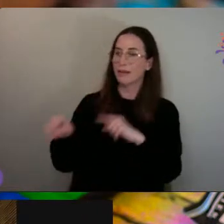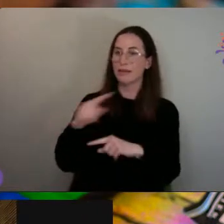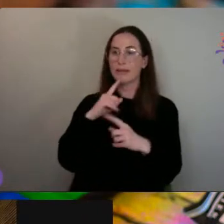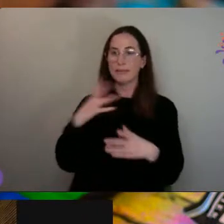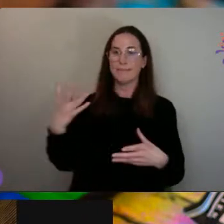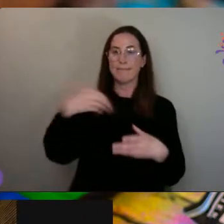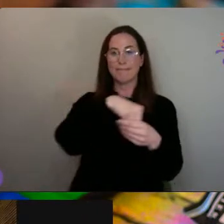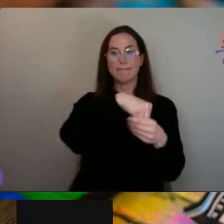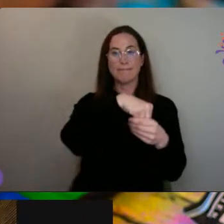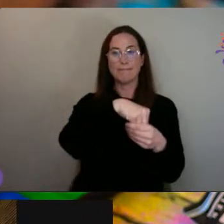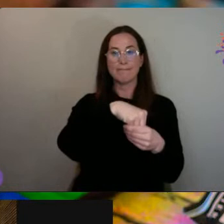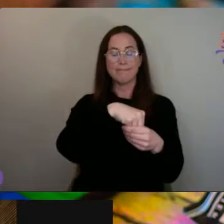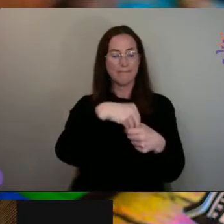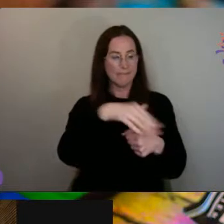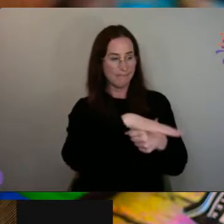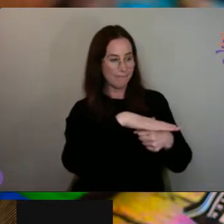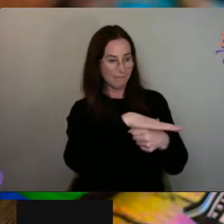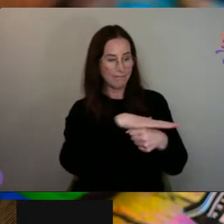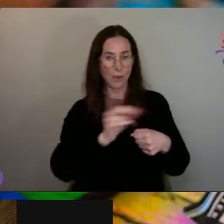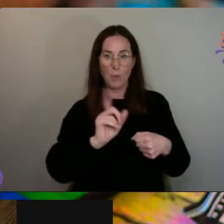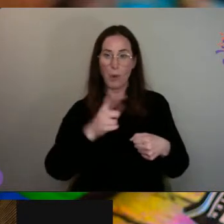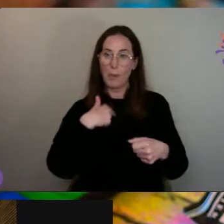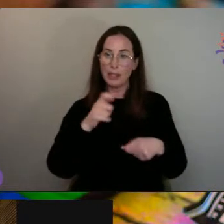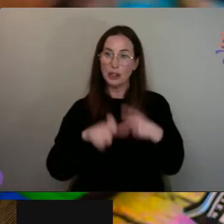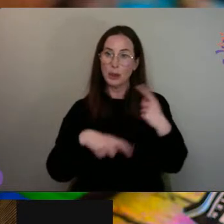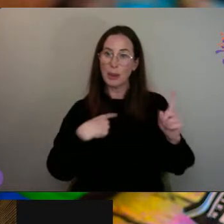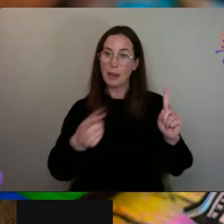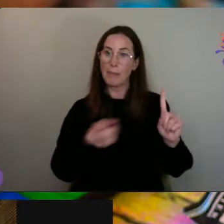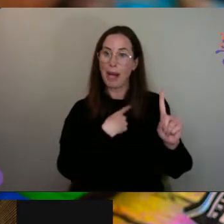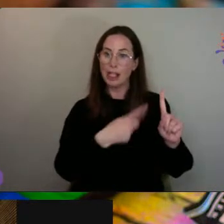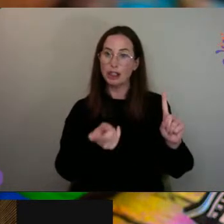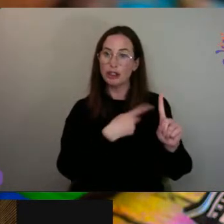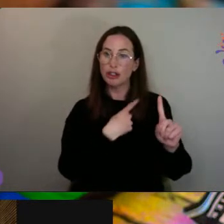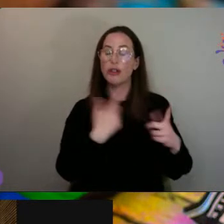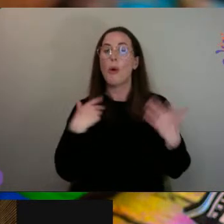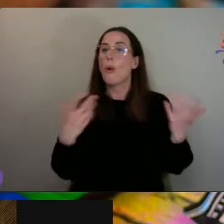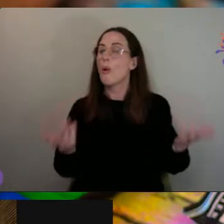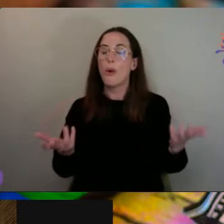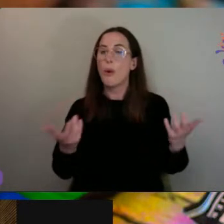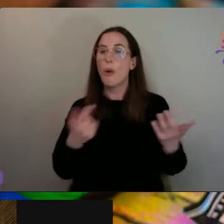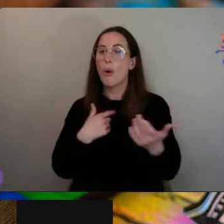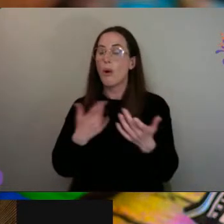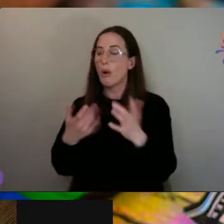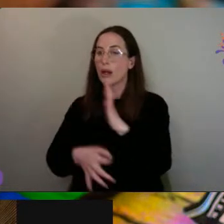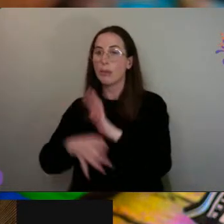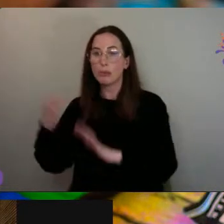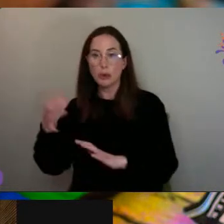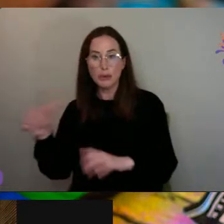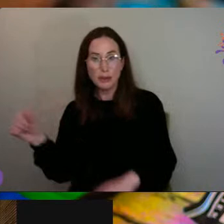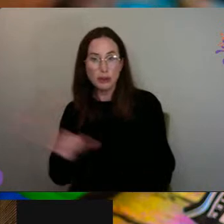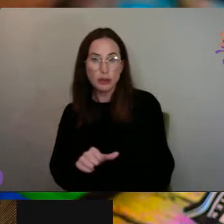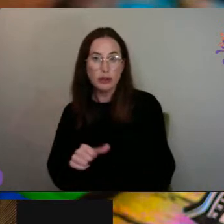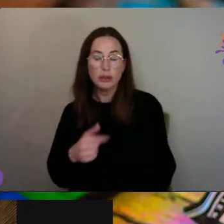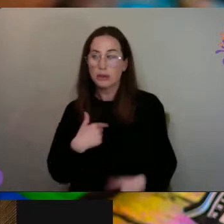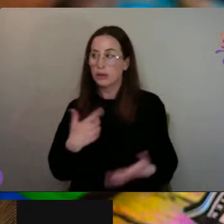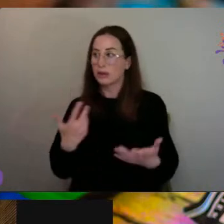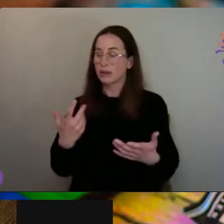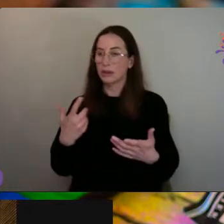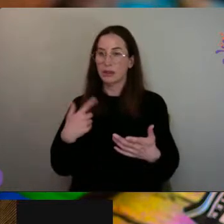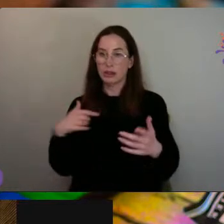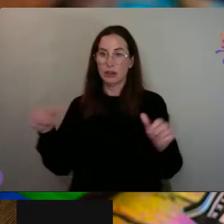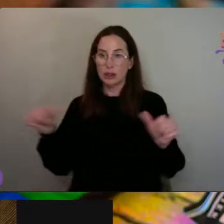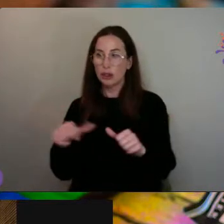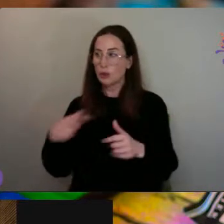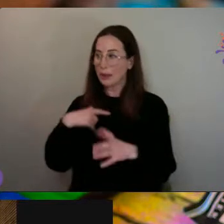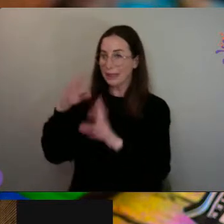these places, what are we actually doing? Are we punishing them or are we trying to better them? Are we trying to make them be able to be a